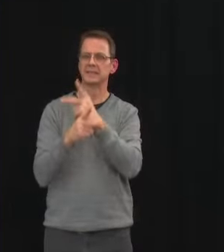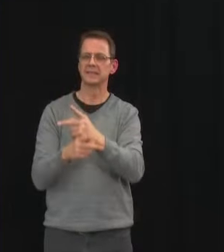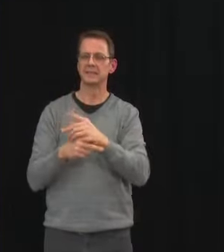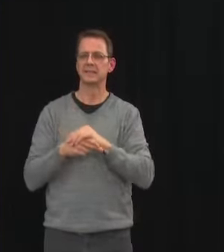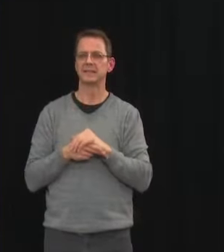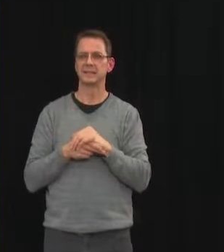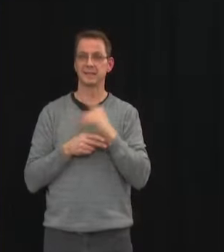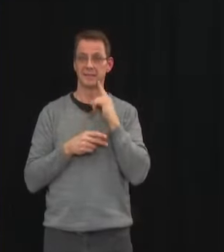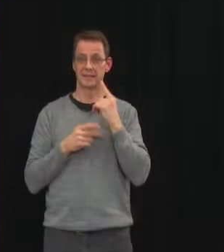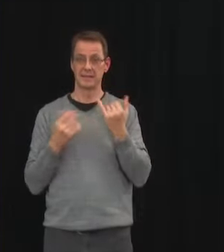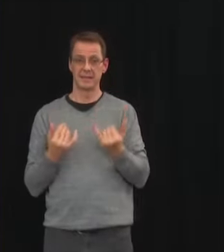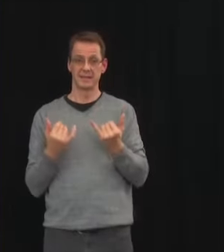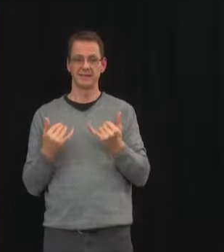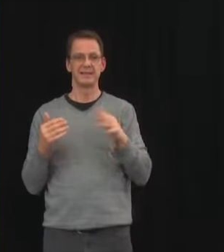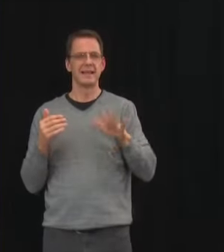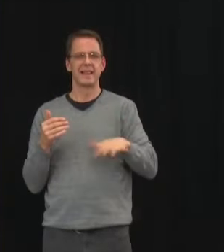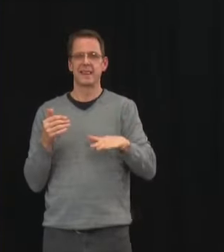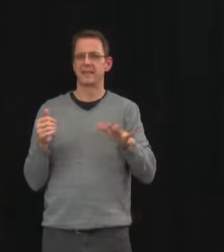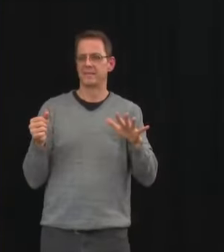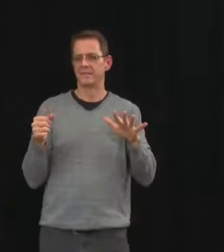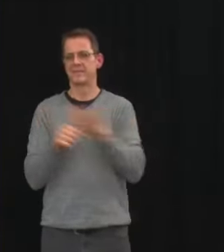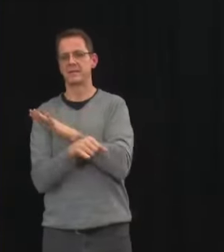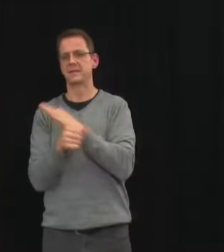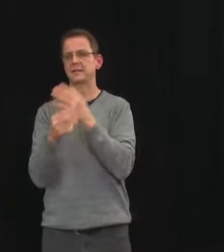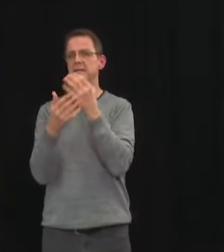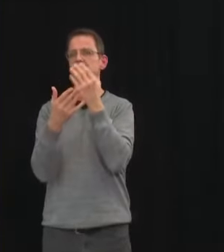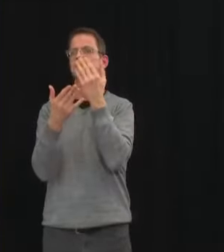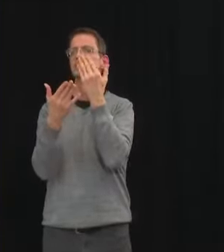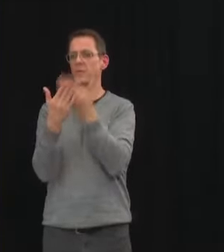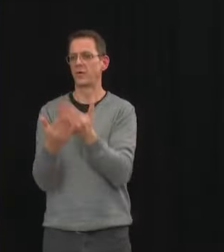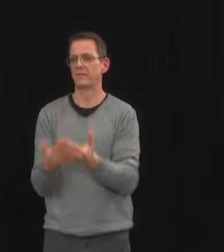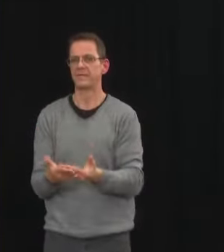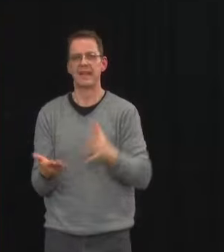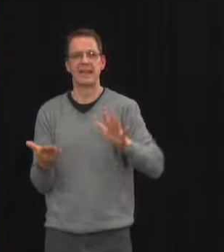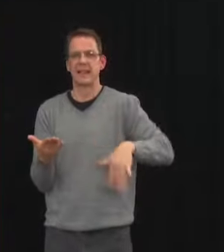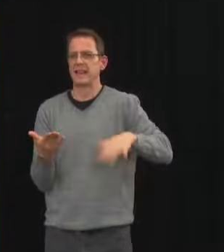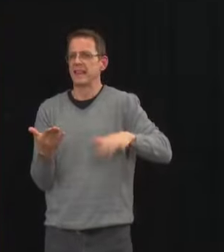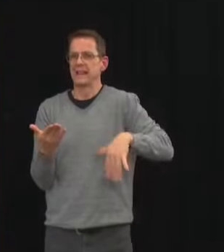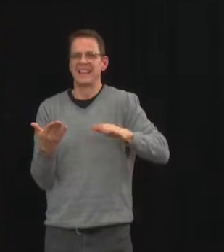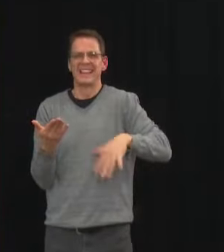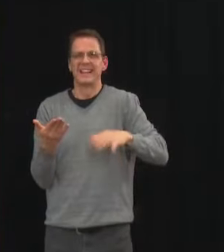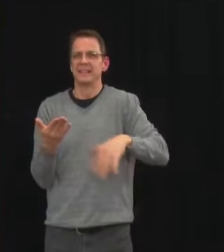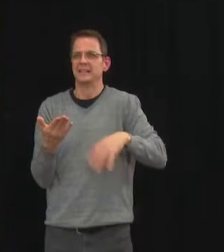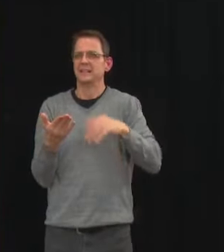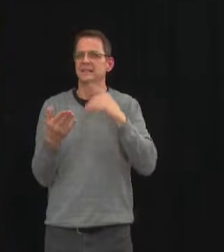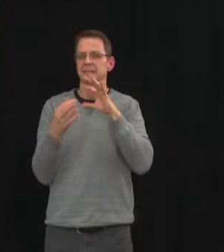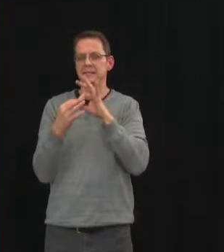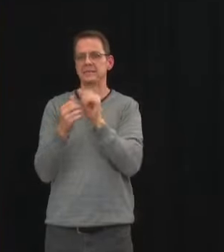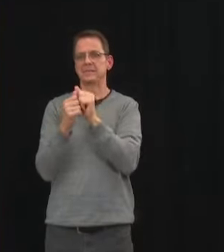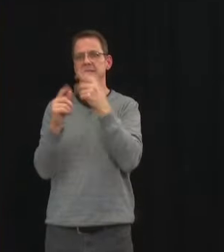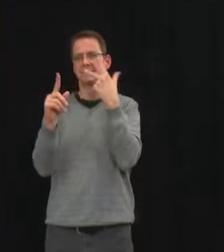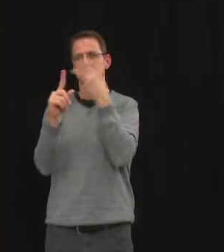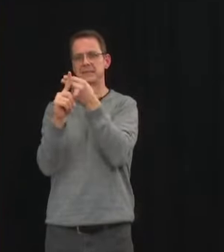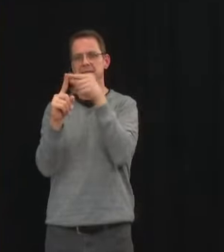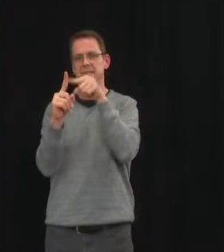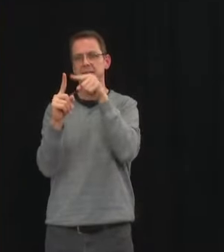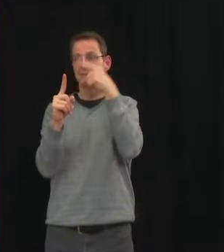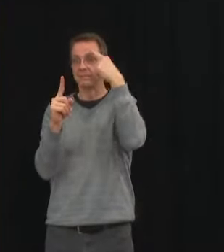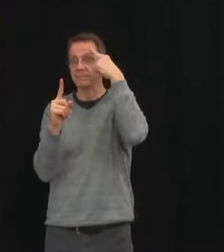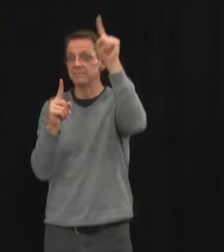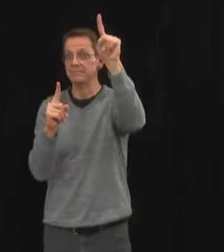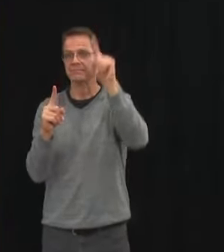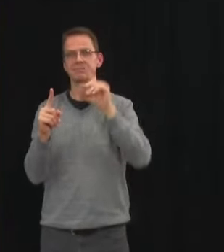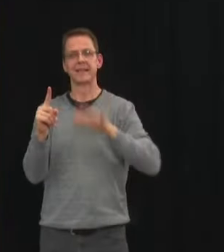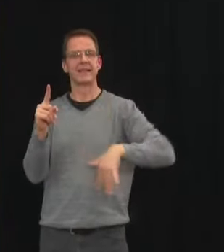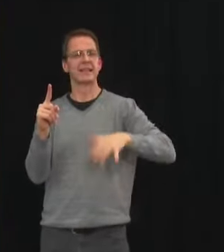all the evidence that we'd like to with respect to the impact of the vaccines on ability to transmit to others that is a critical piece that we're watching closely